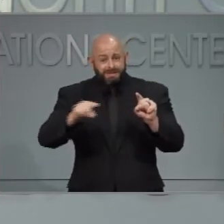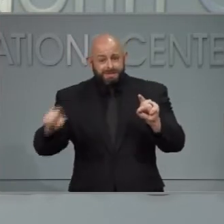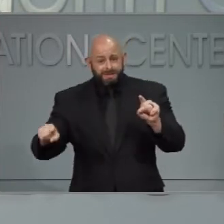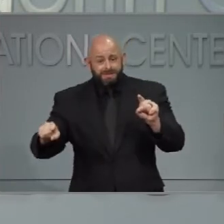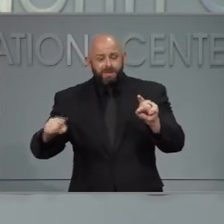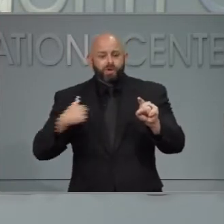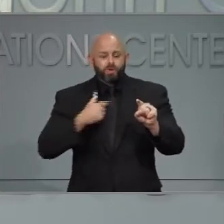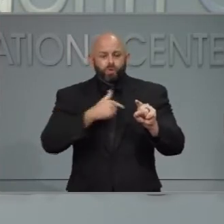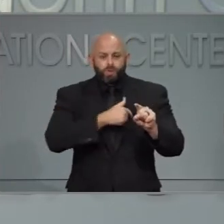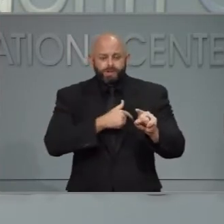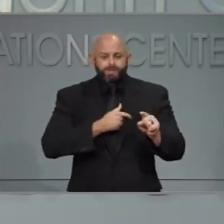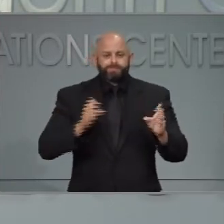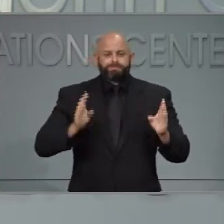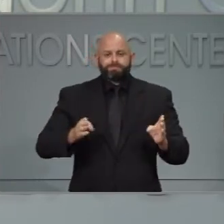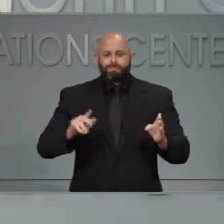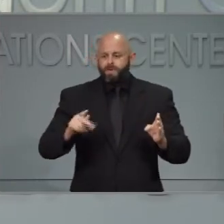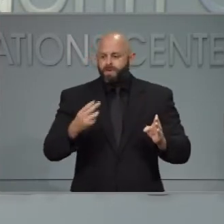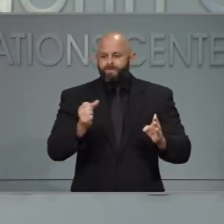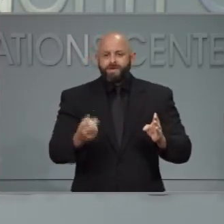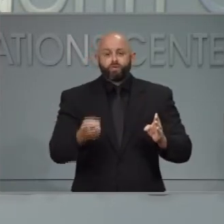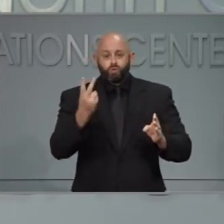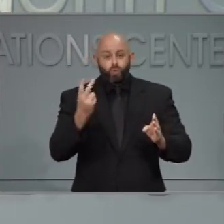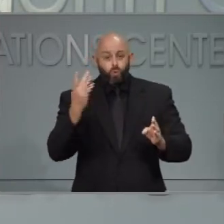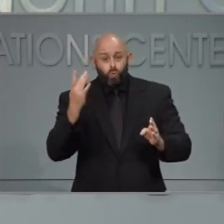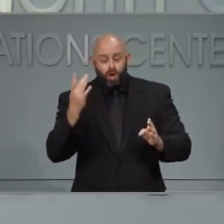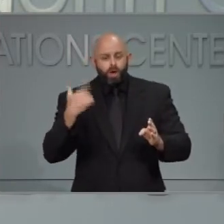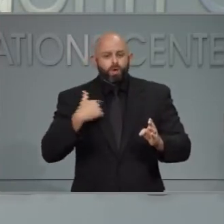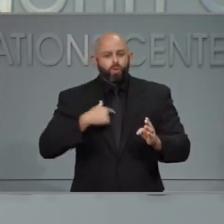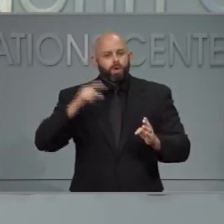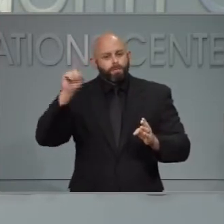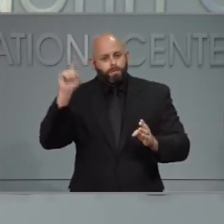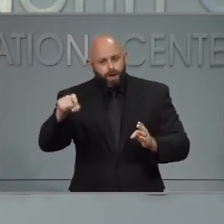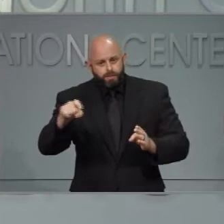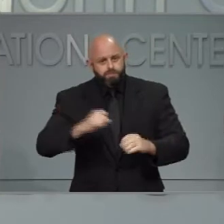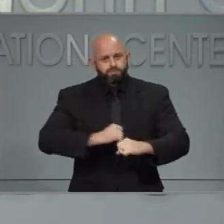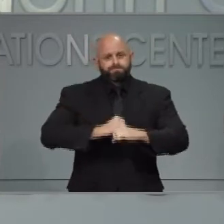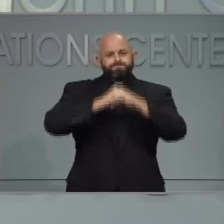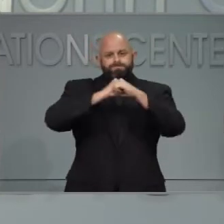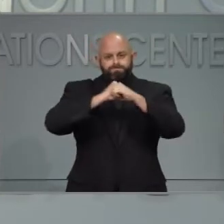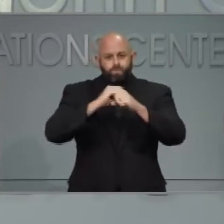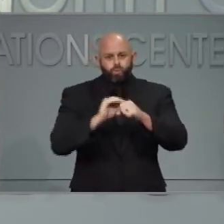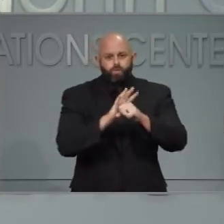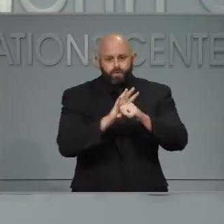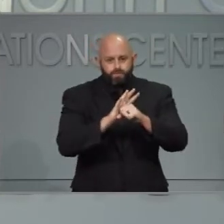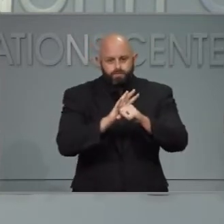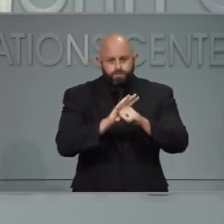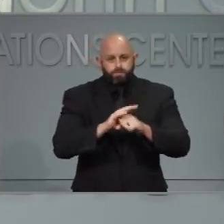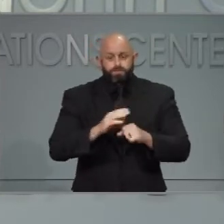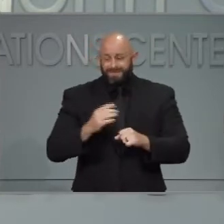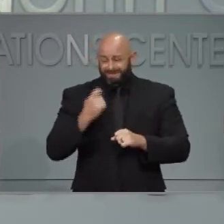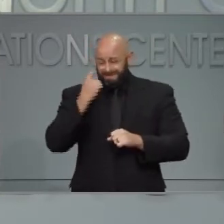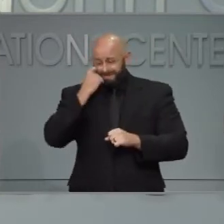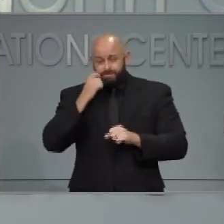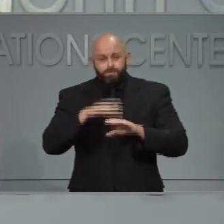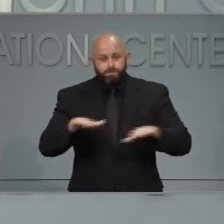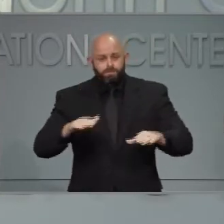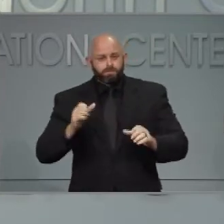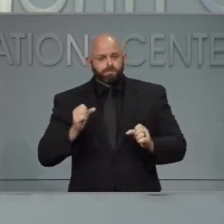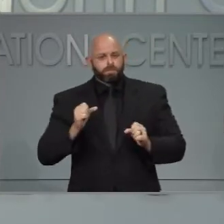pause in phase two was necessary as students returned to school and college campuses.